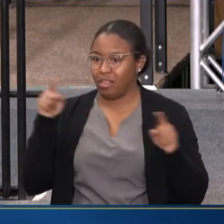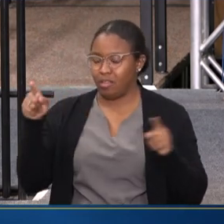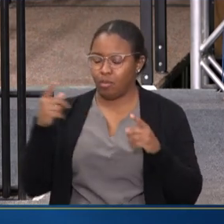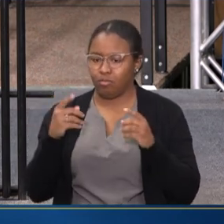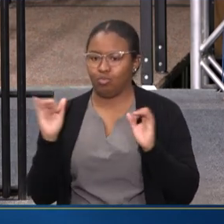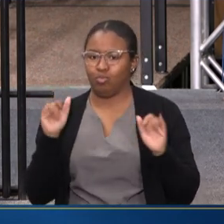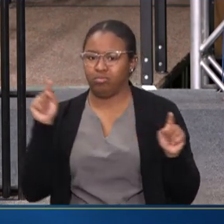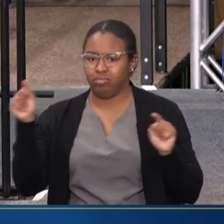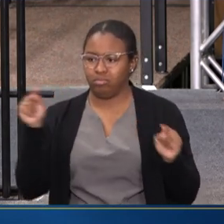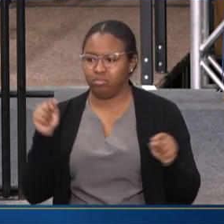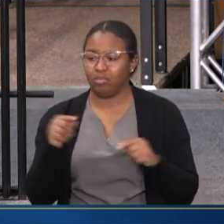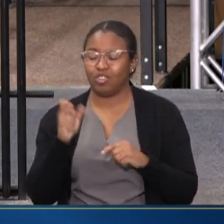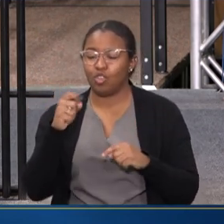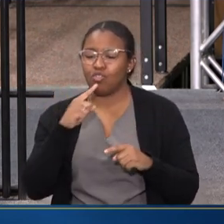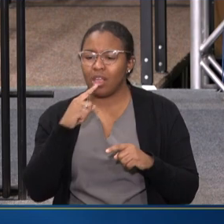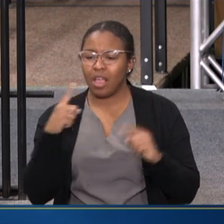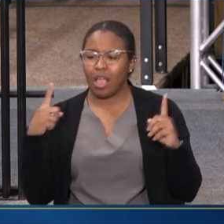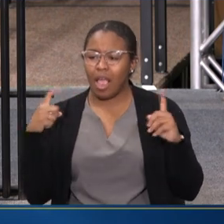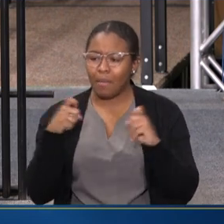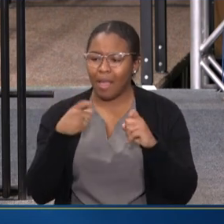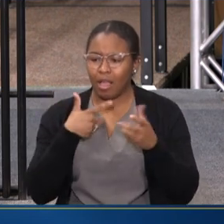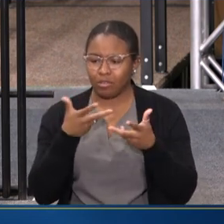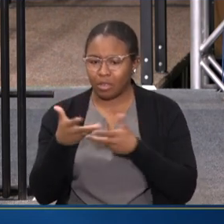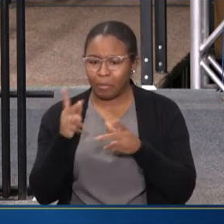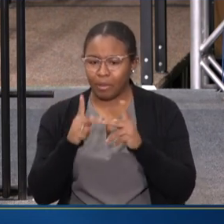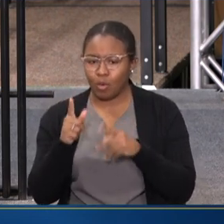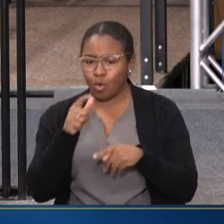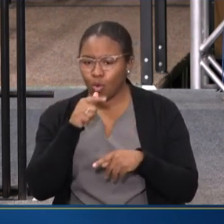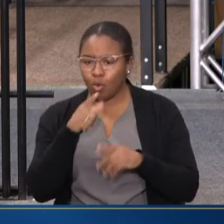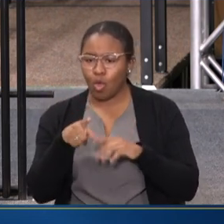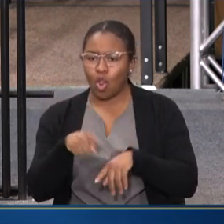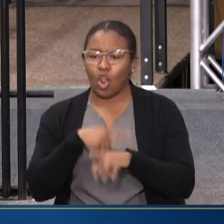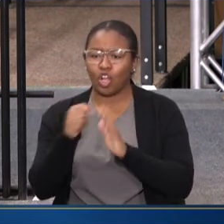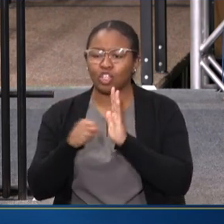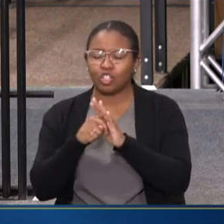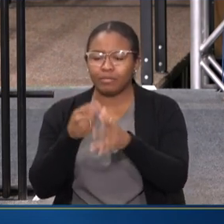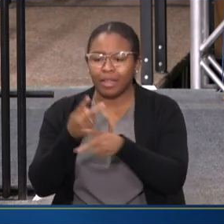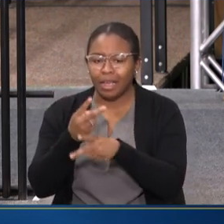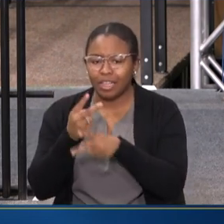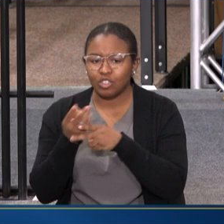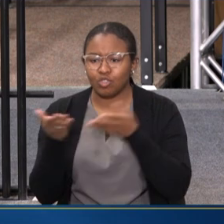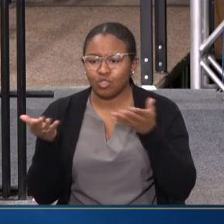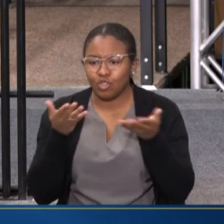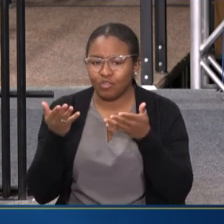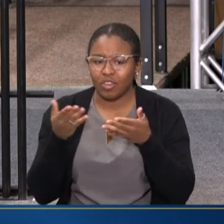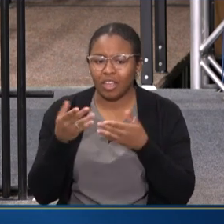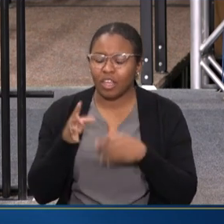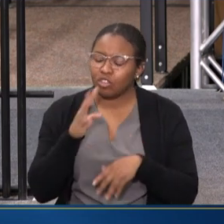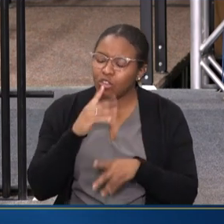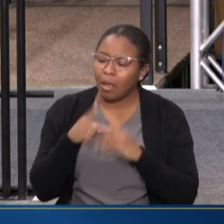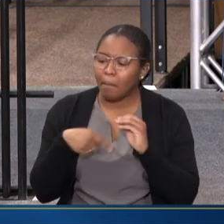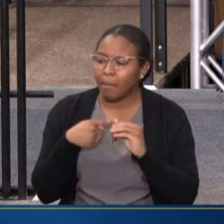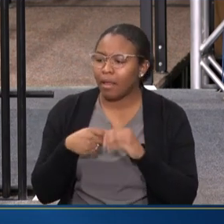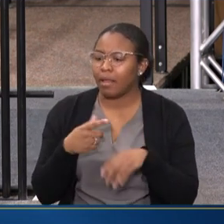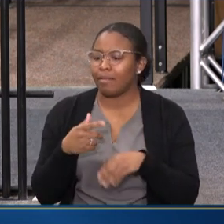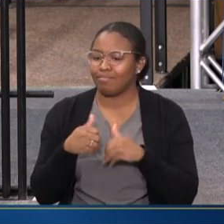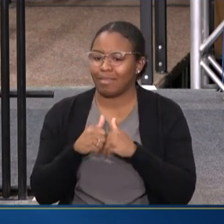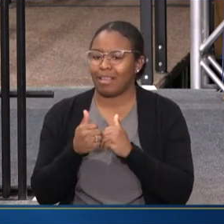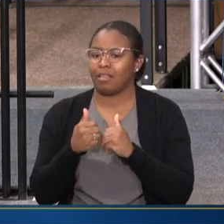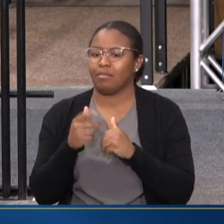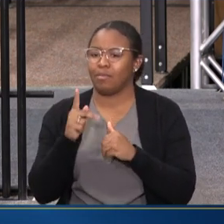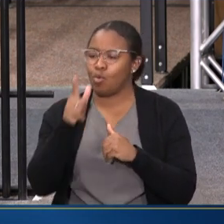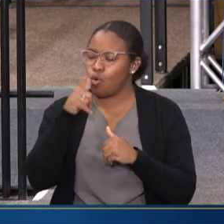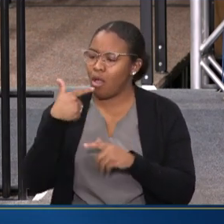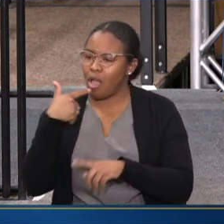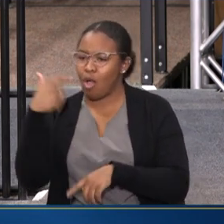SO THE COMPLEXITY IN TALKING WITH PEOPLE WHO ARE IN LONG-TERM CARE SERVICES AND JUST TALKING ABOUT HOW PEOPLE WHO